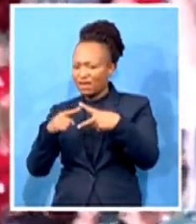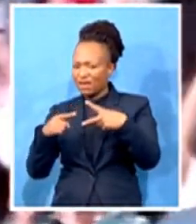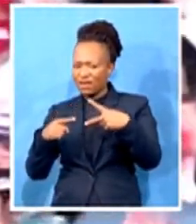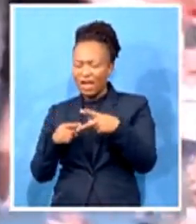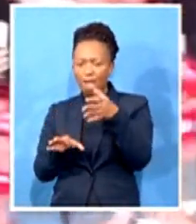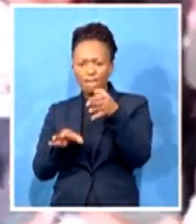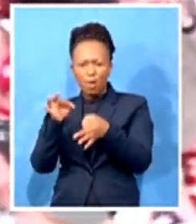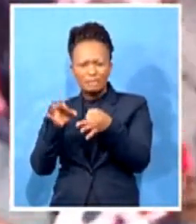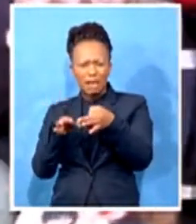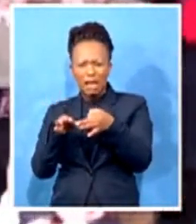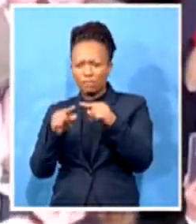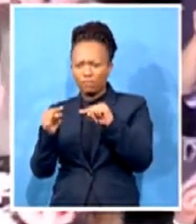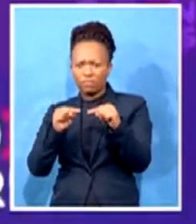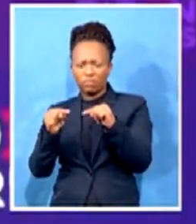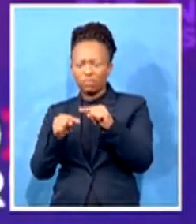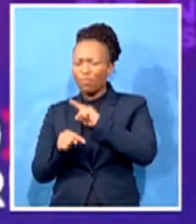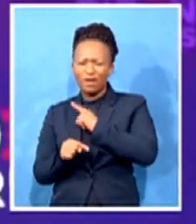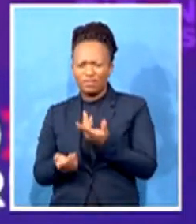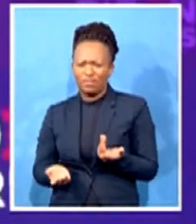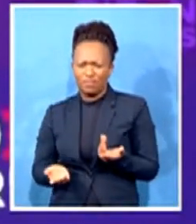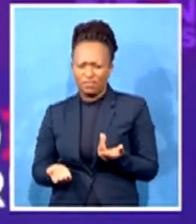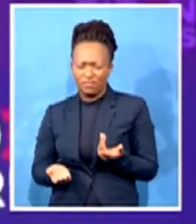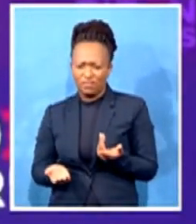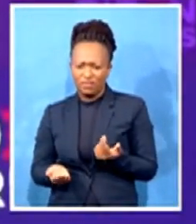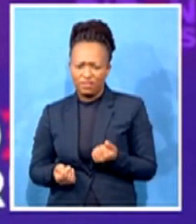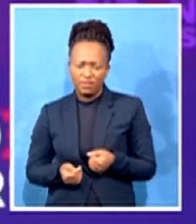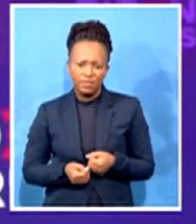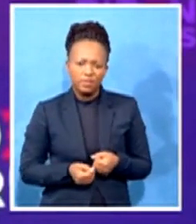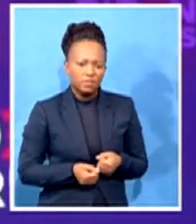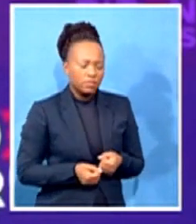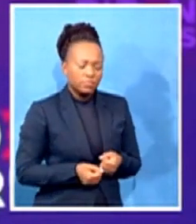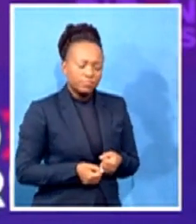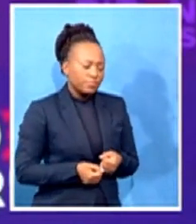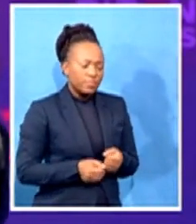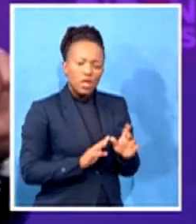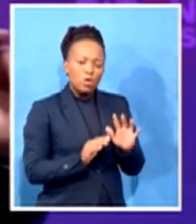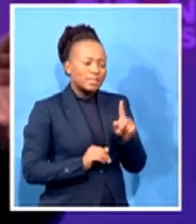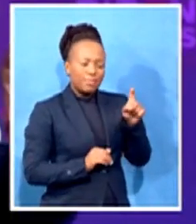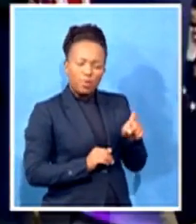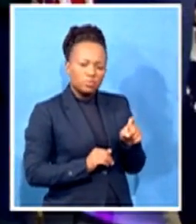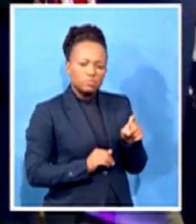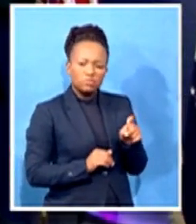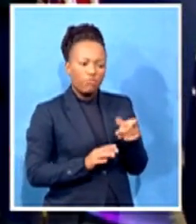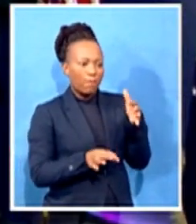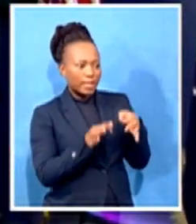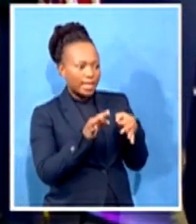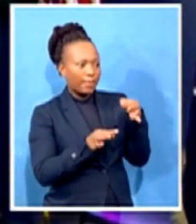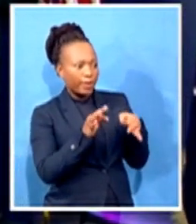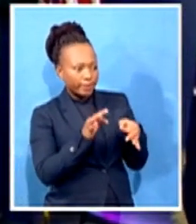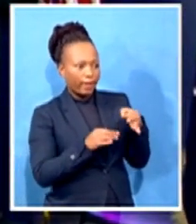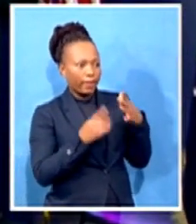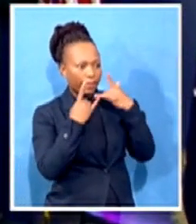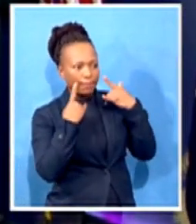They never should be. They never should be. And it is outrageous, frankly, that Donald Trump would